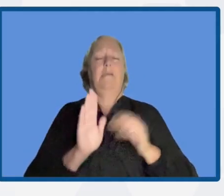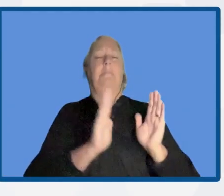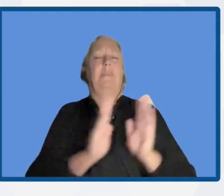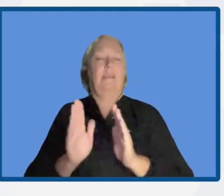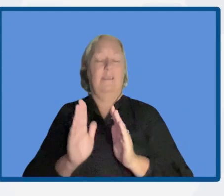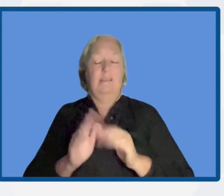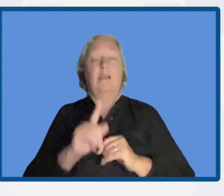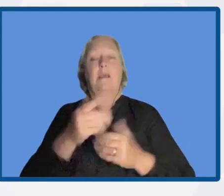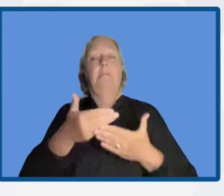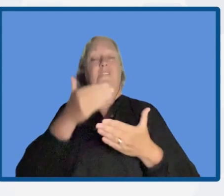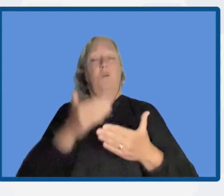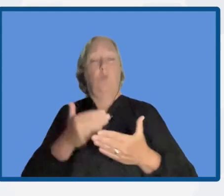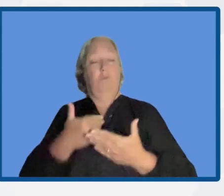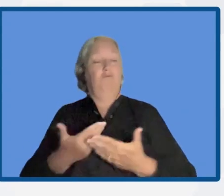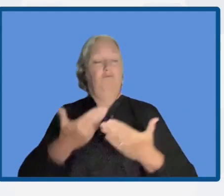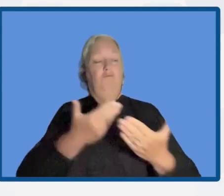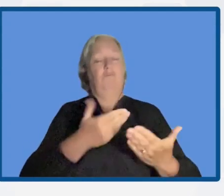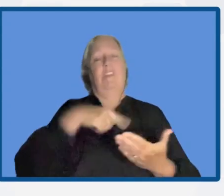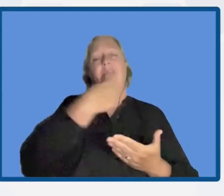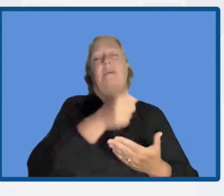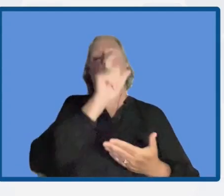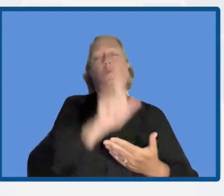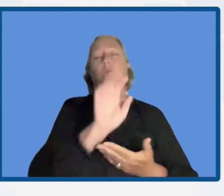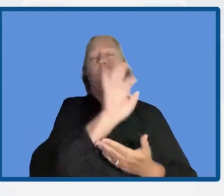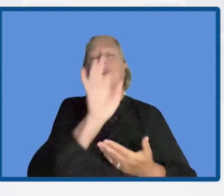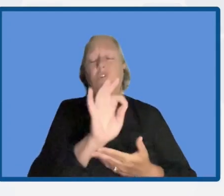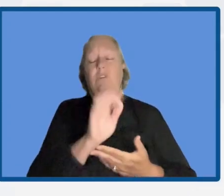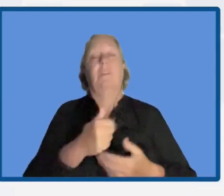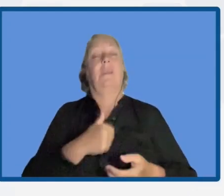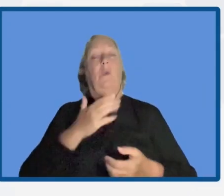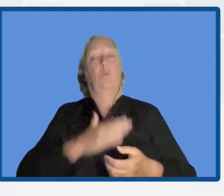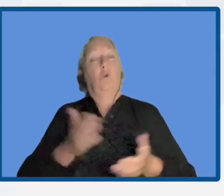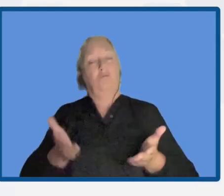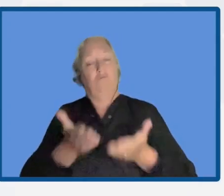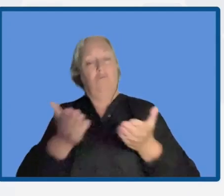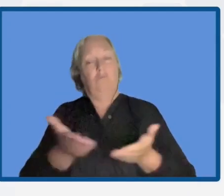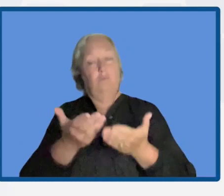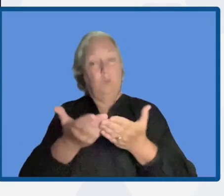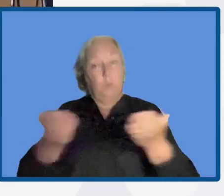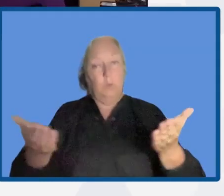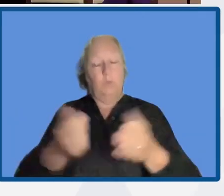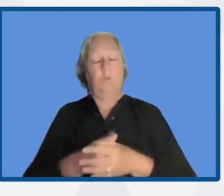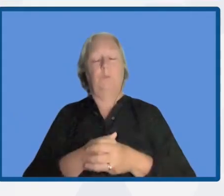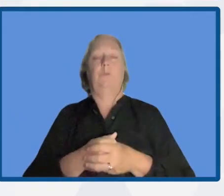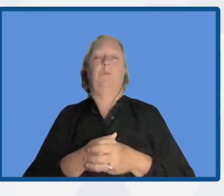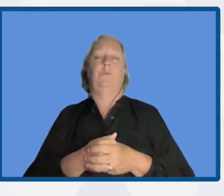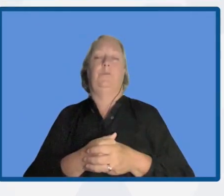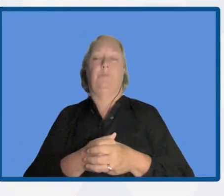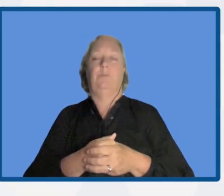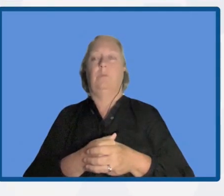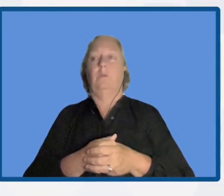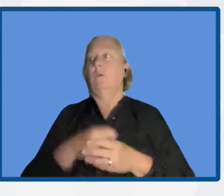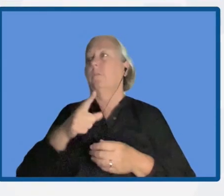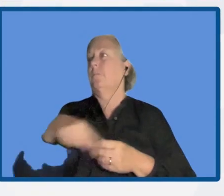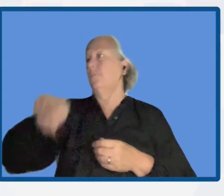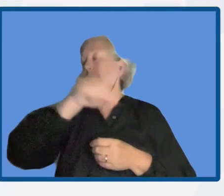next question, I encourage our audience in the room to